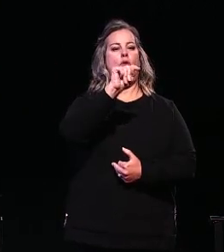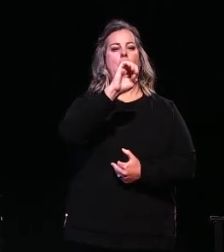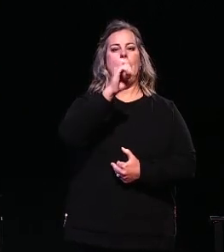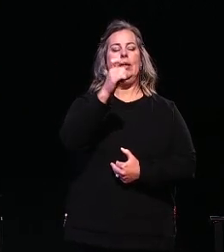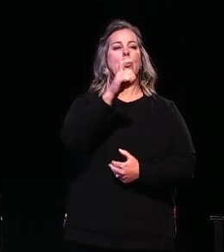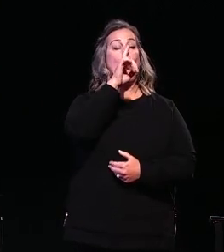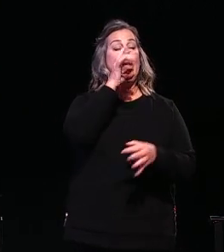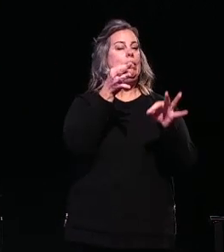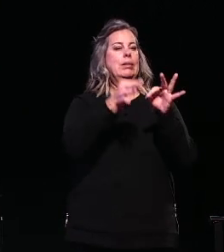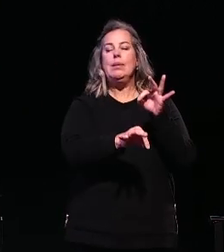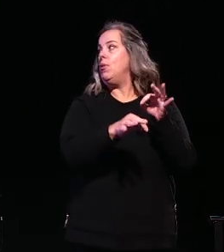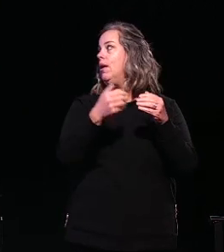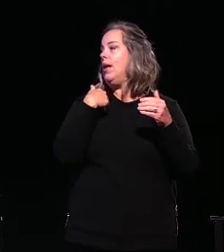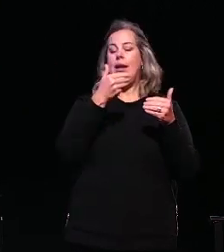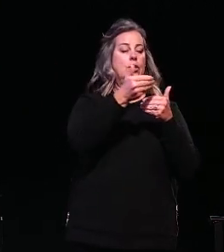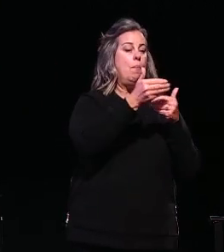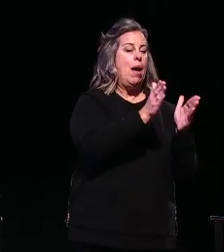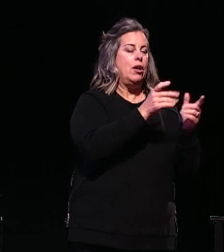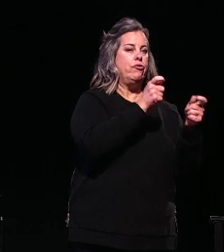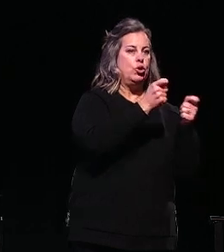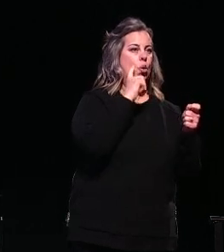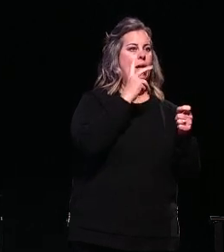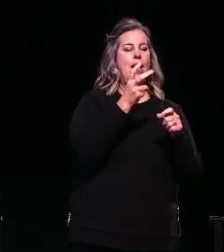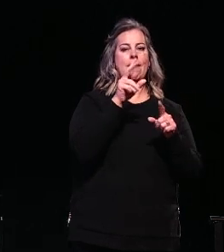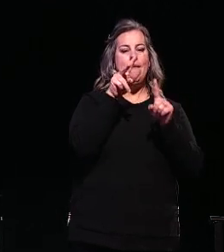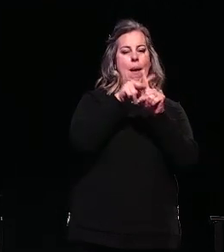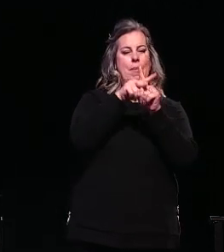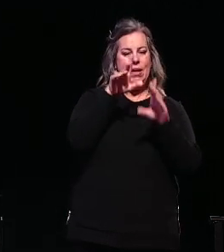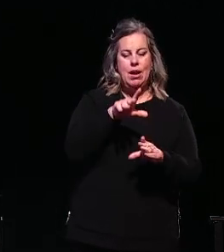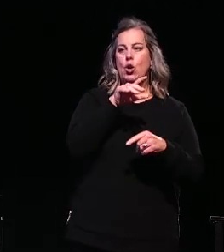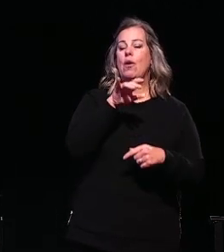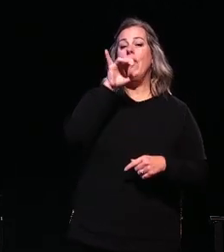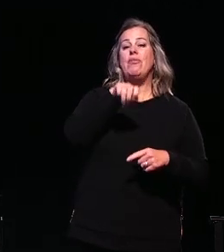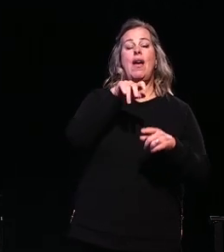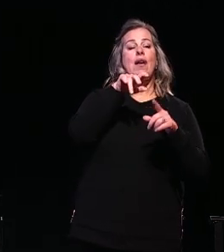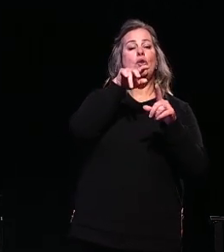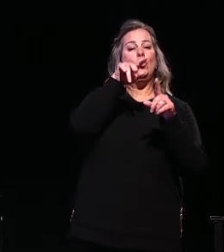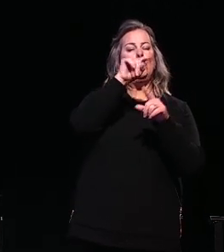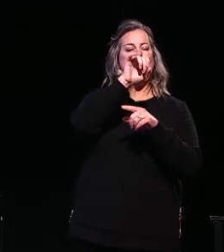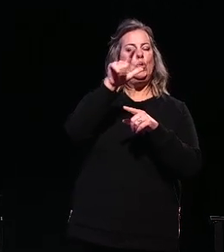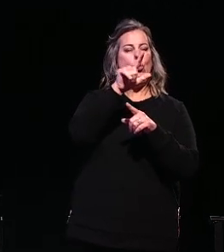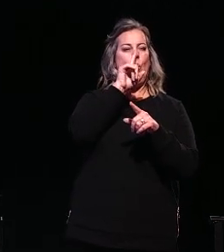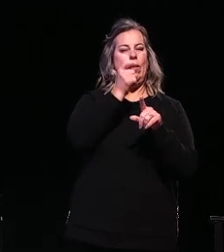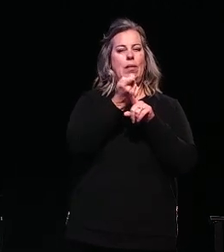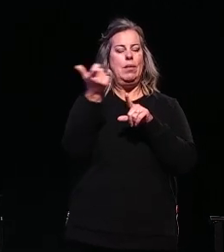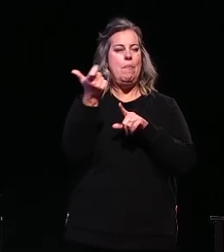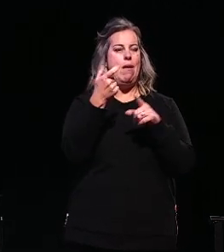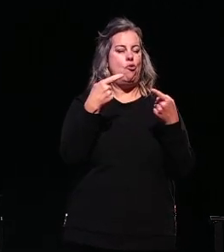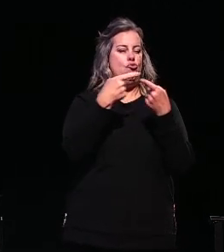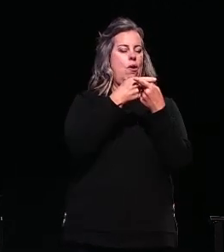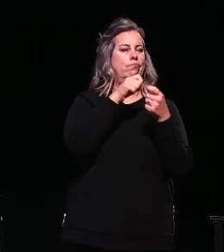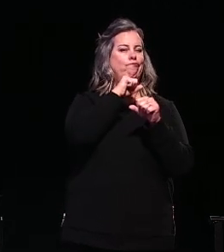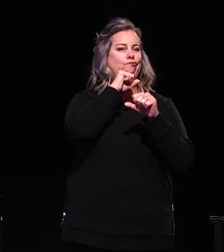components the control box and the applicator. The Vortex applicator tool eliminates cross contamination as it's constantly flushed